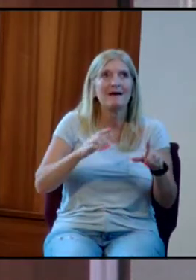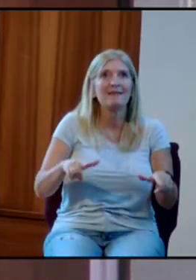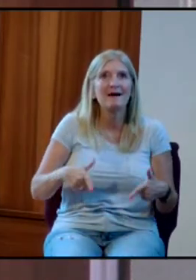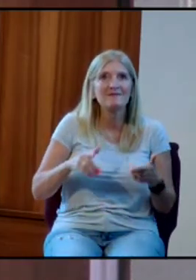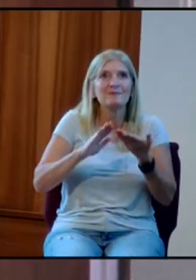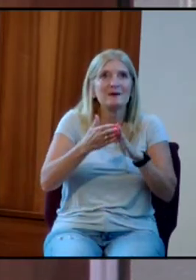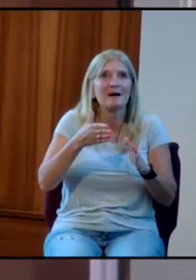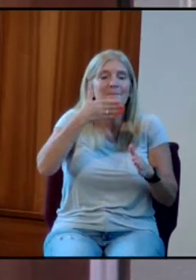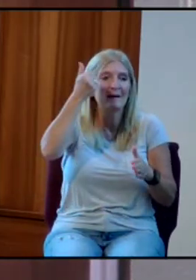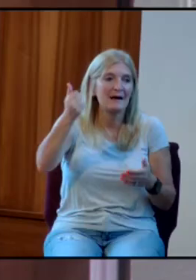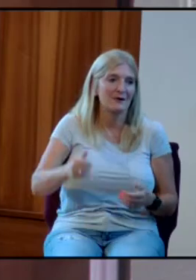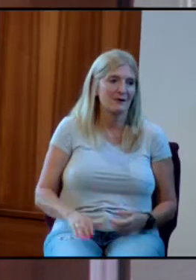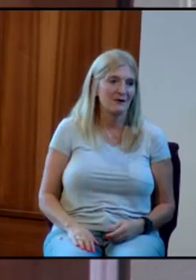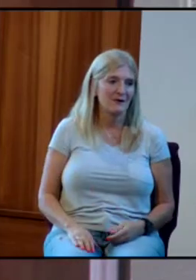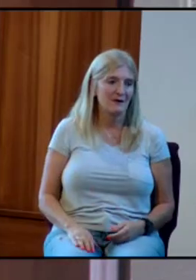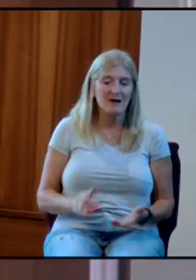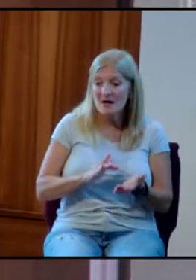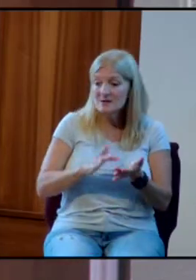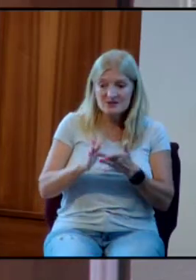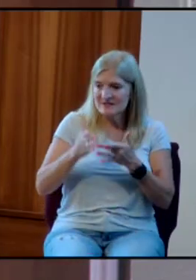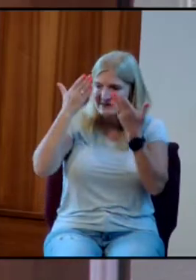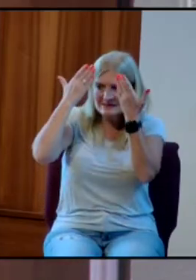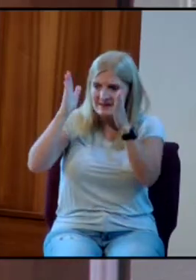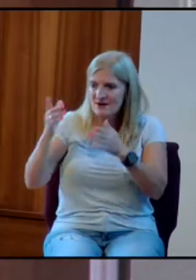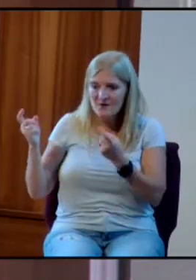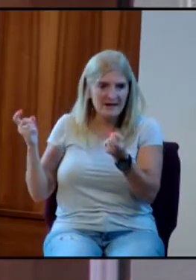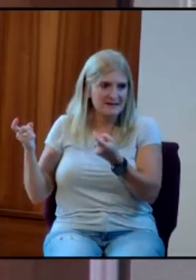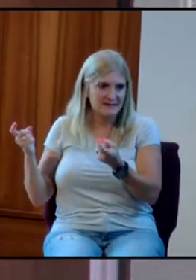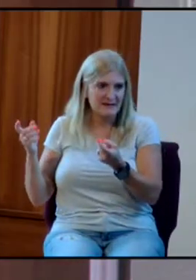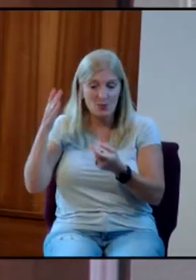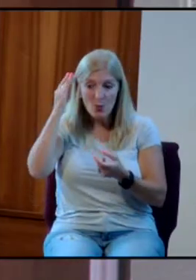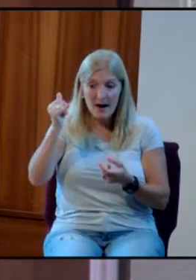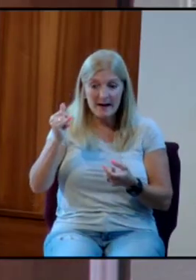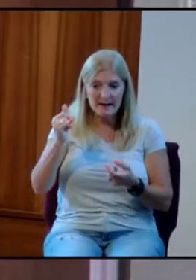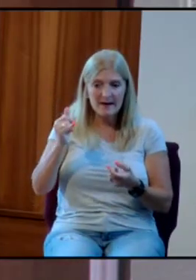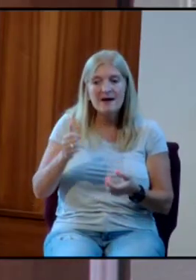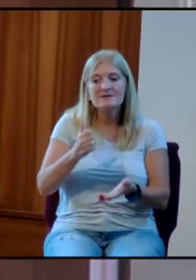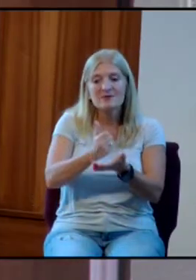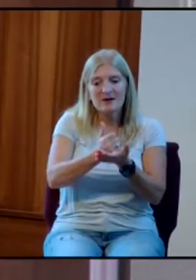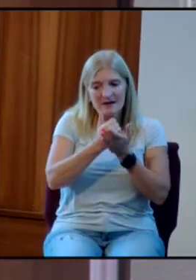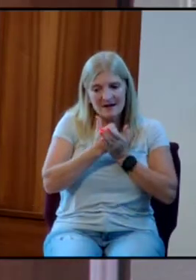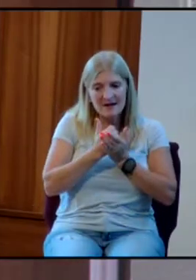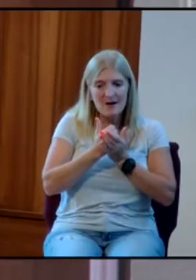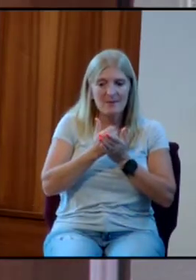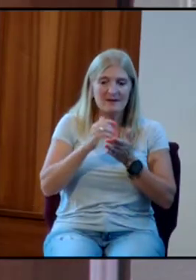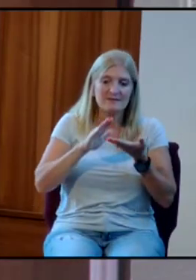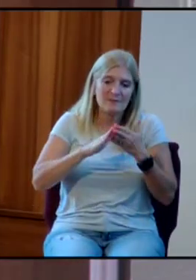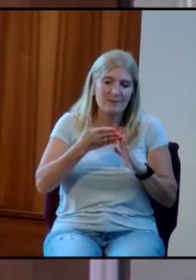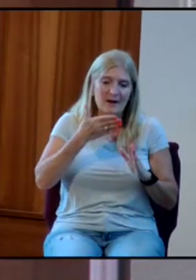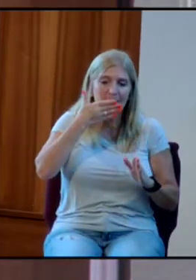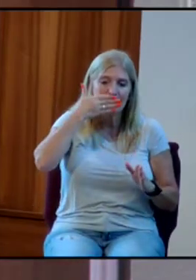He who knew no sin became sin that we might be made the righteousness of God. Church.